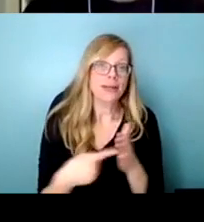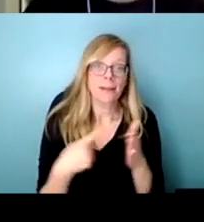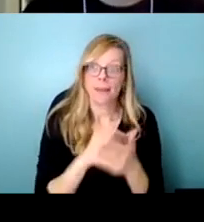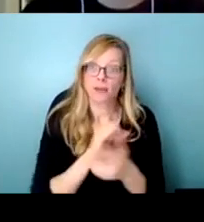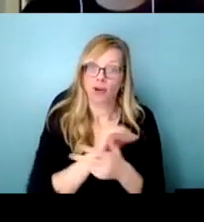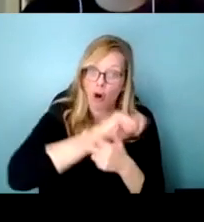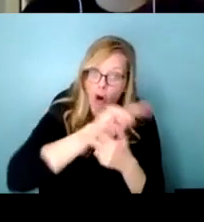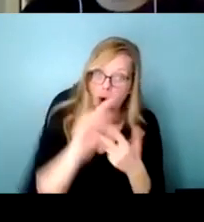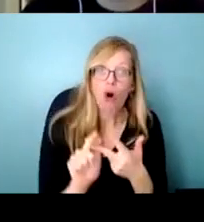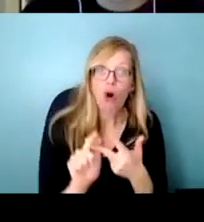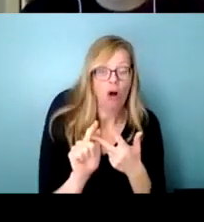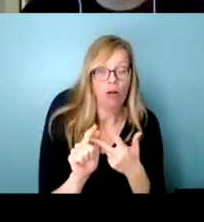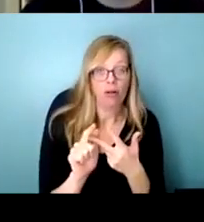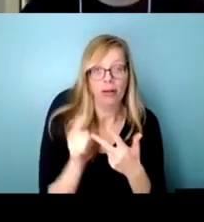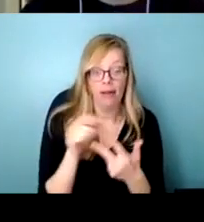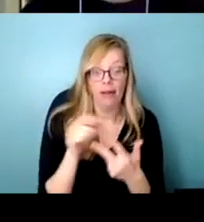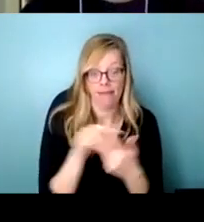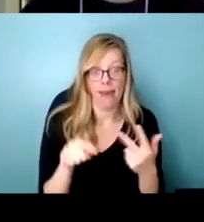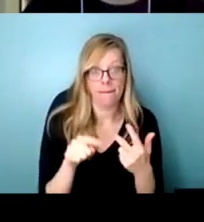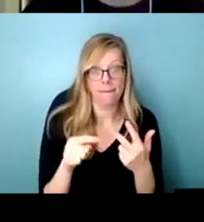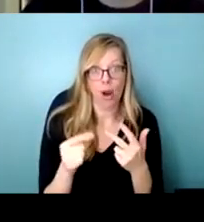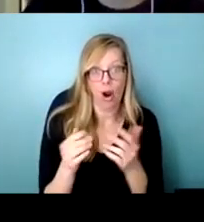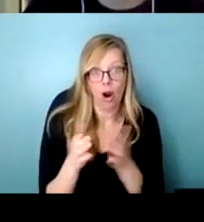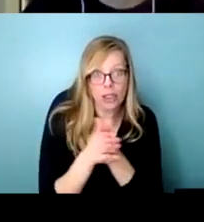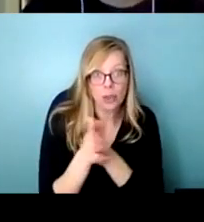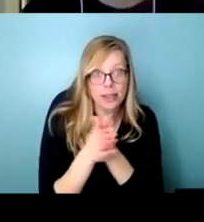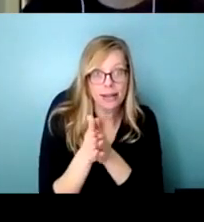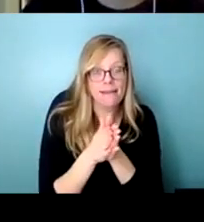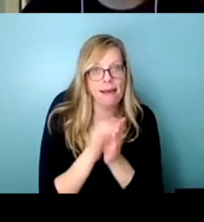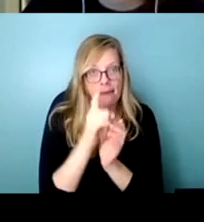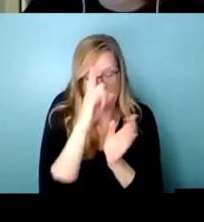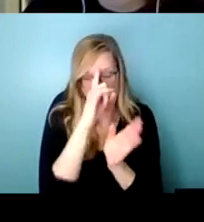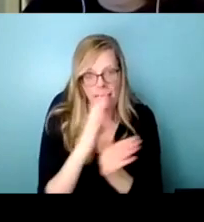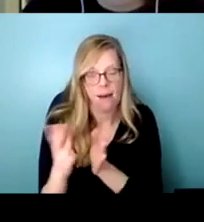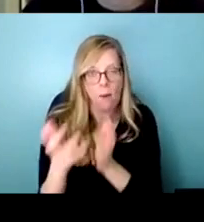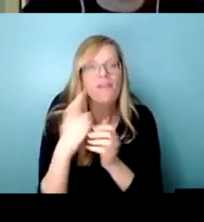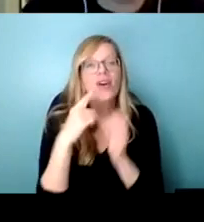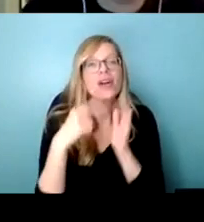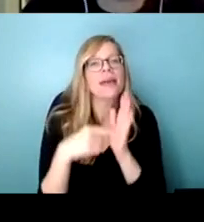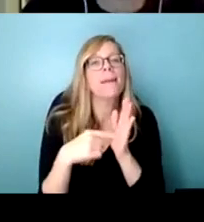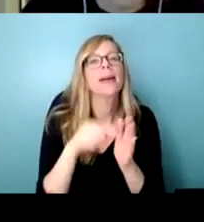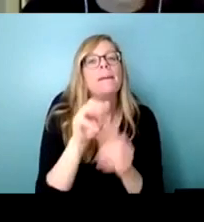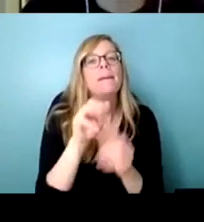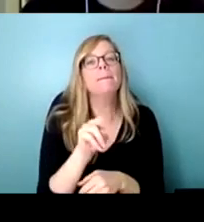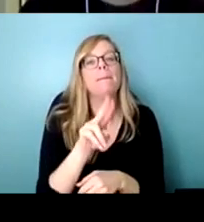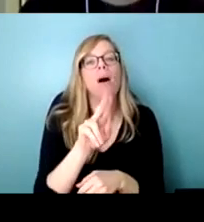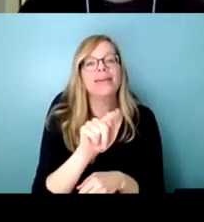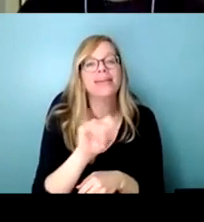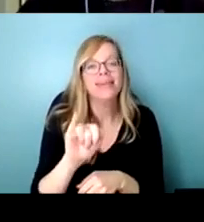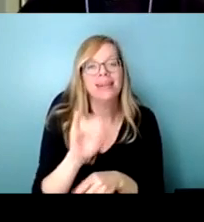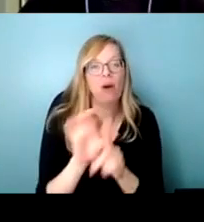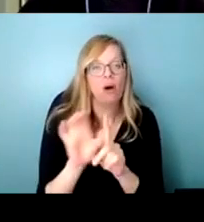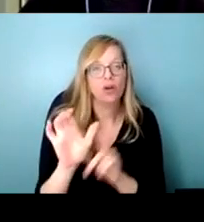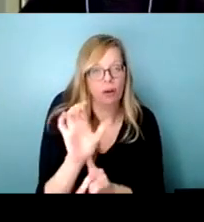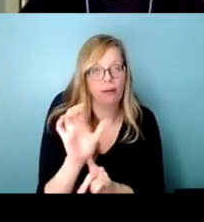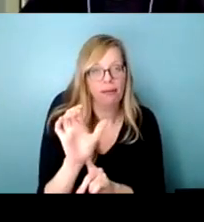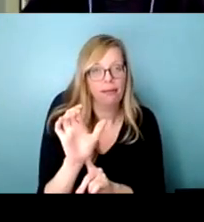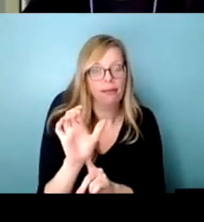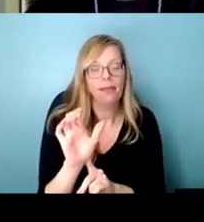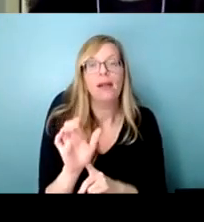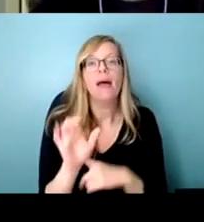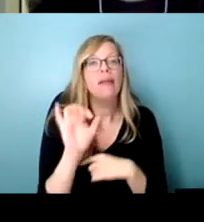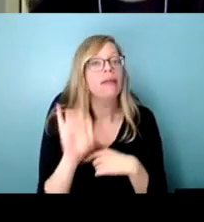levels of government are interested in or have an agenda around so for example something like multiculturalism you could certainly have a